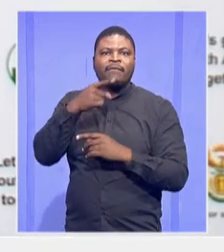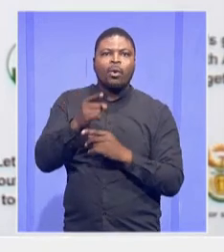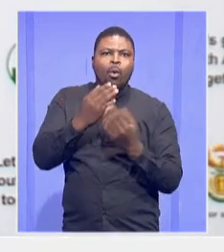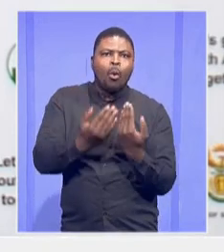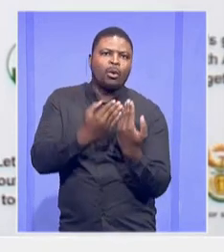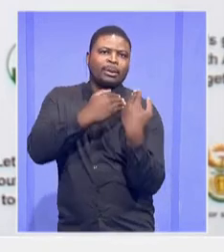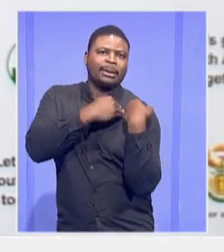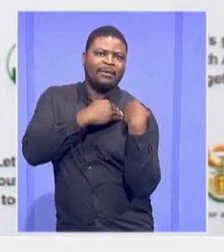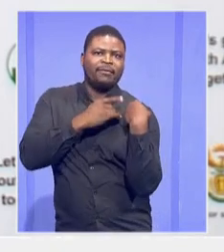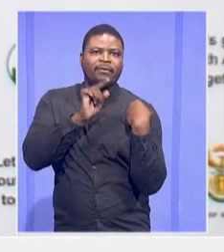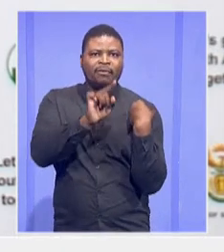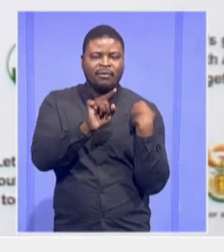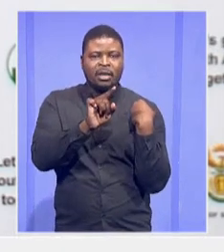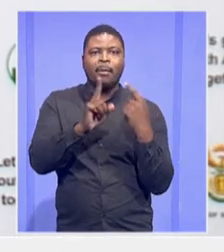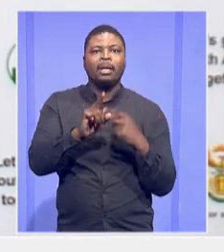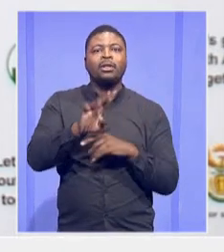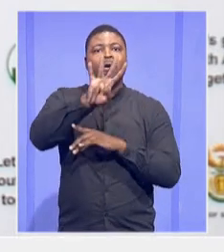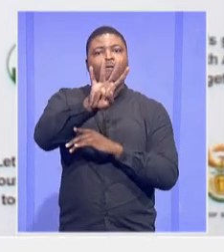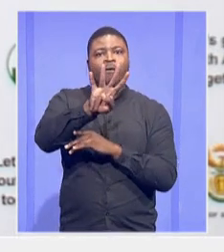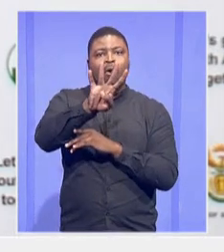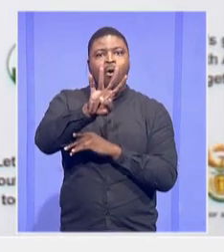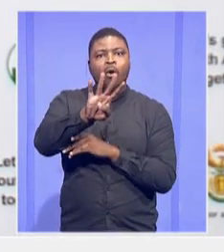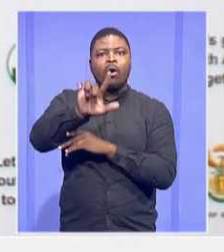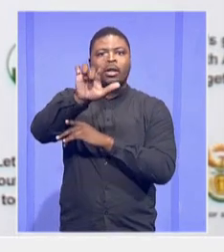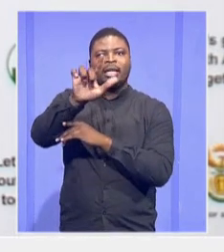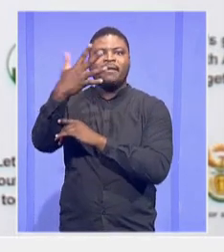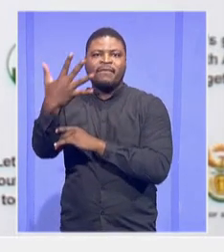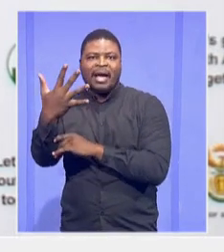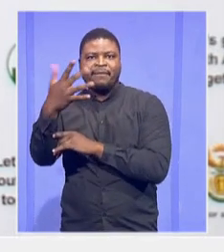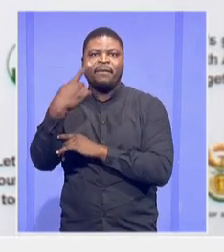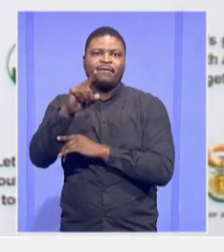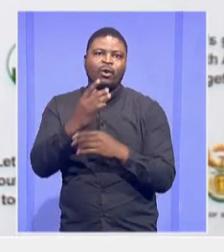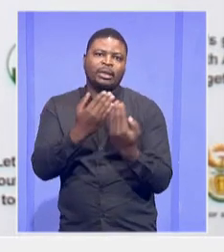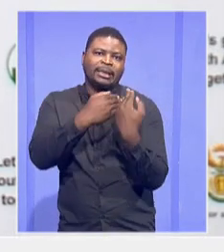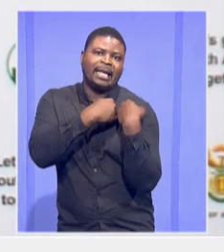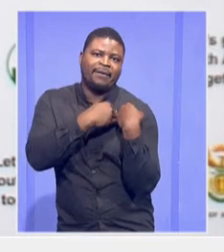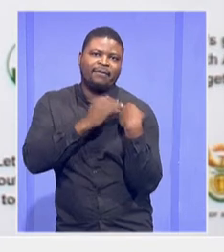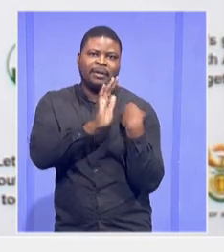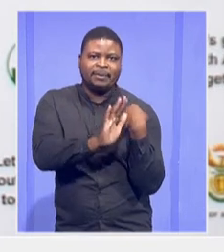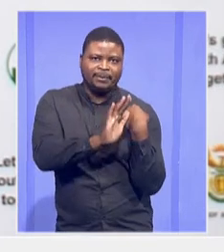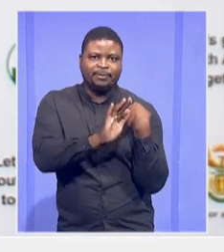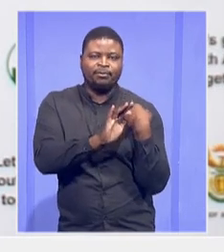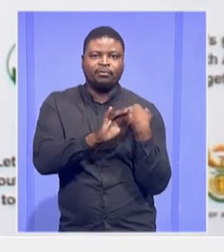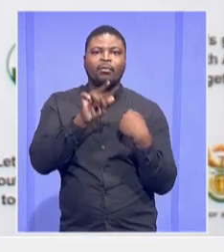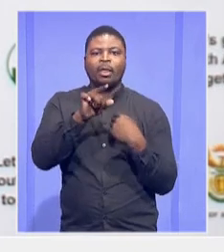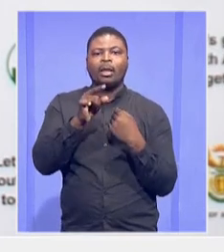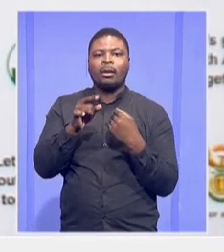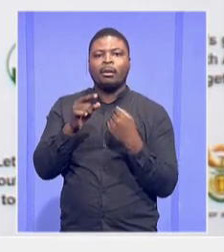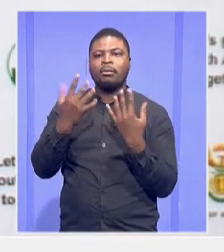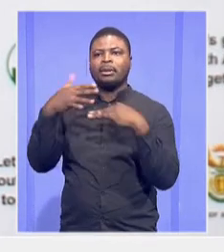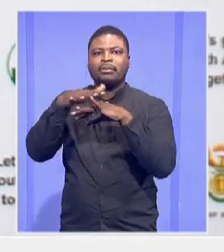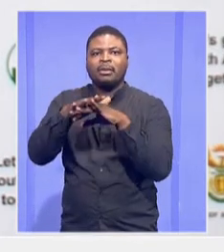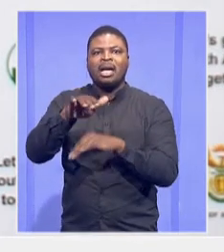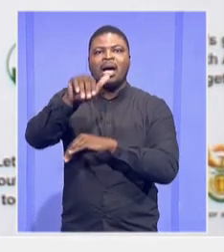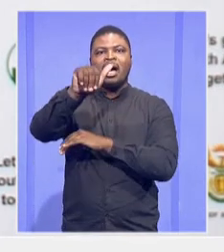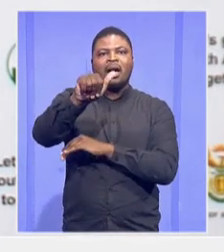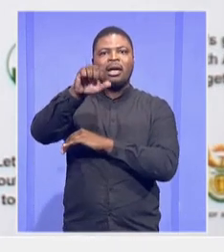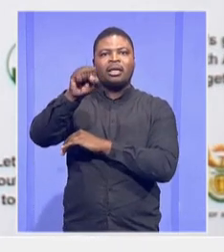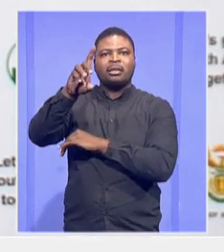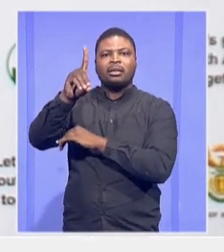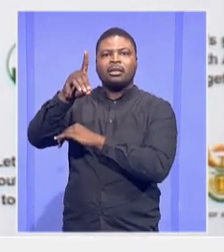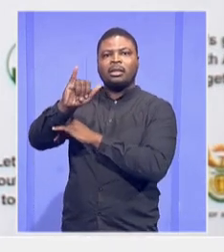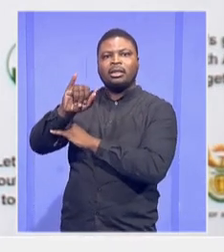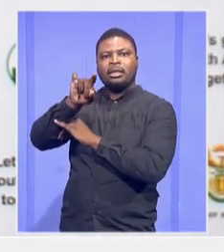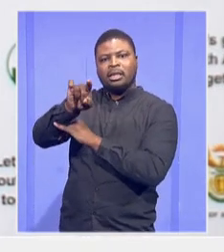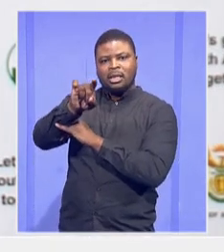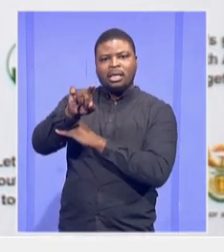it's 435 for safe. If, if it combines with a CD, it's 450, Mr.